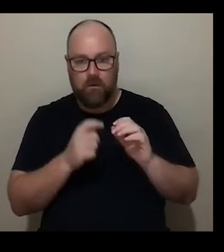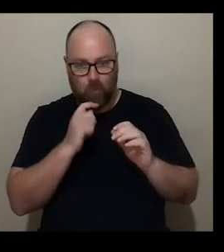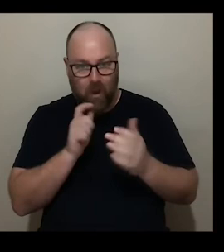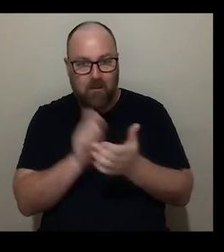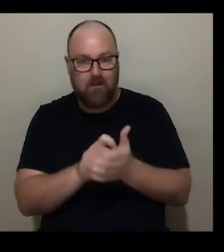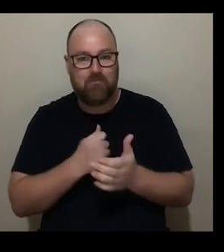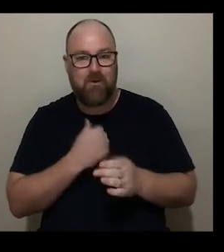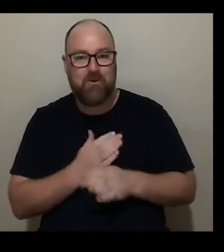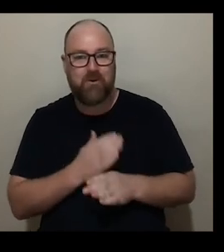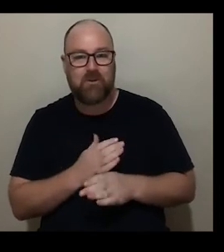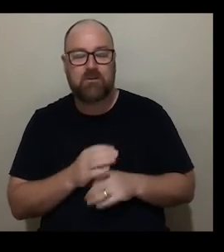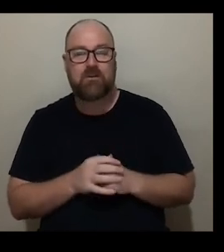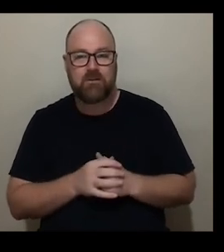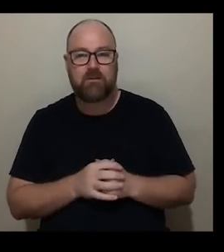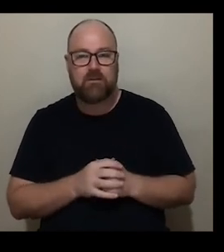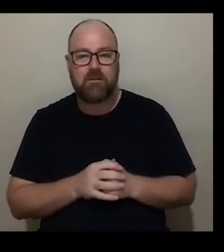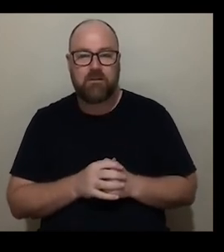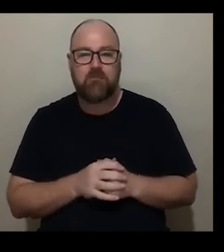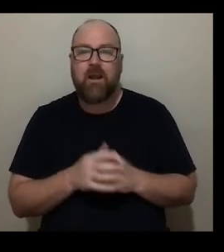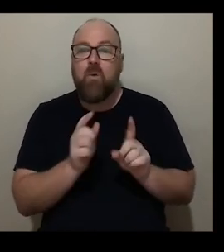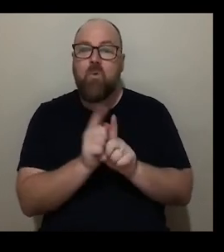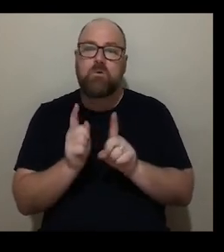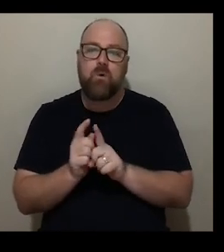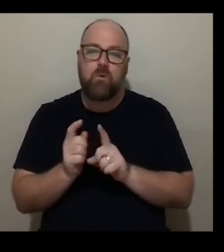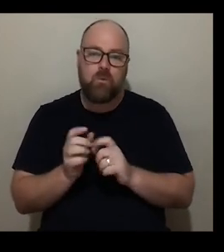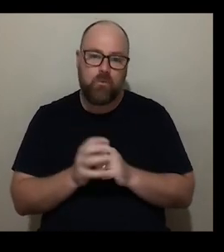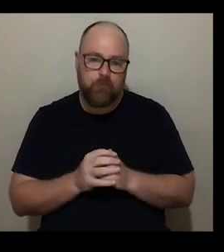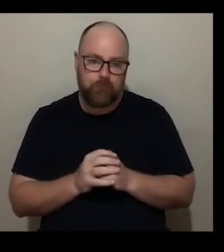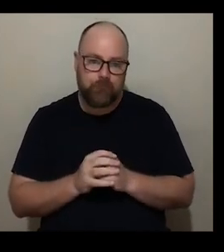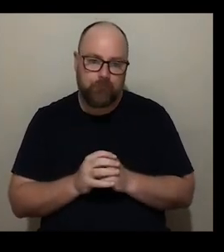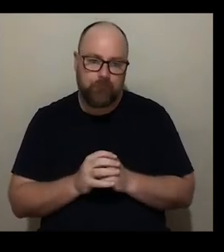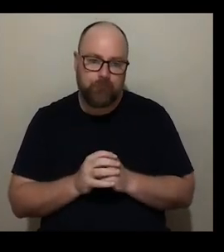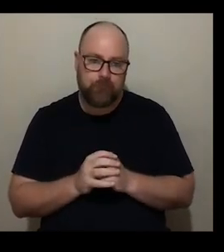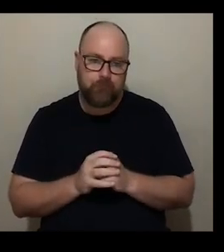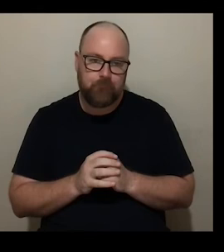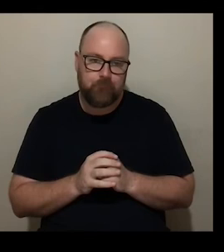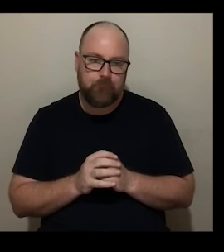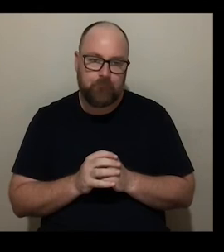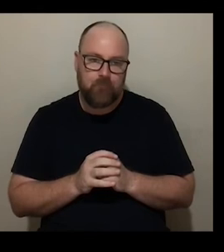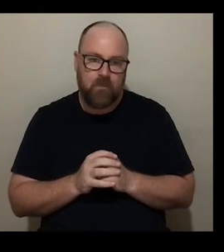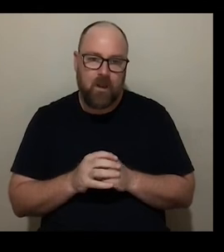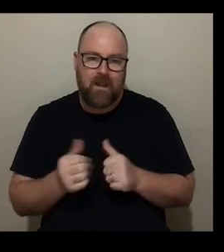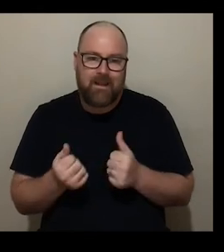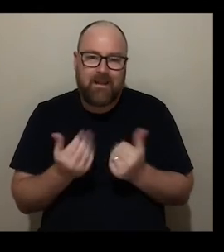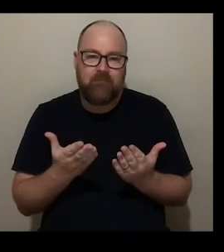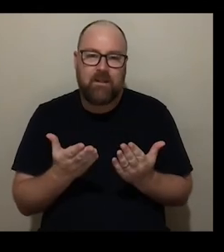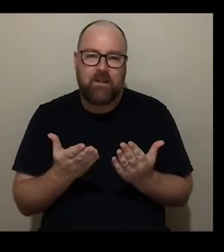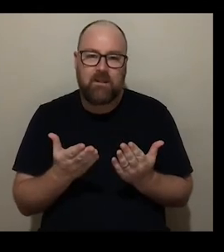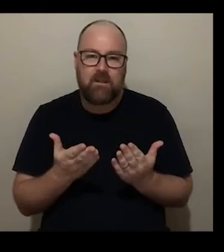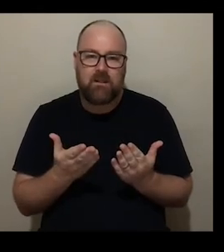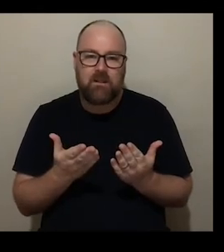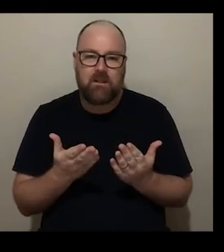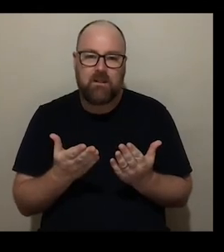we'll show your work and also you know with um giving giving you that sort of